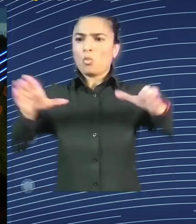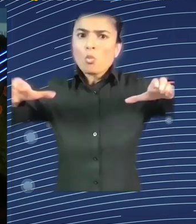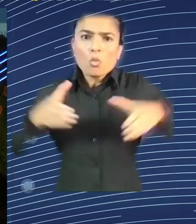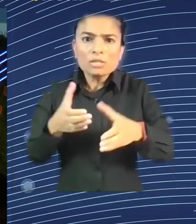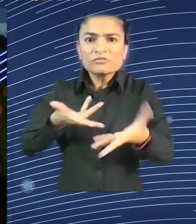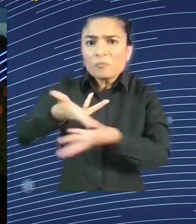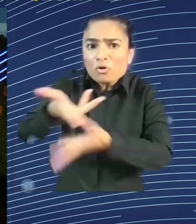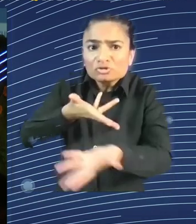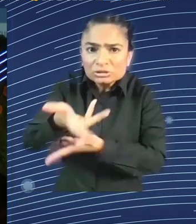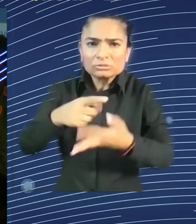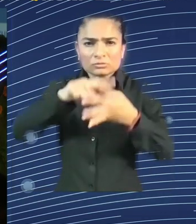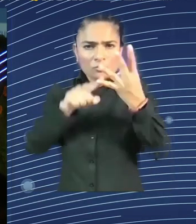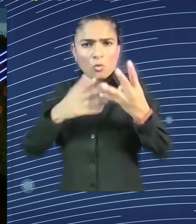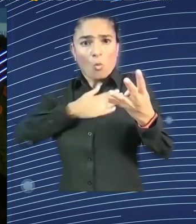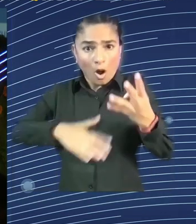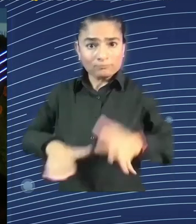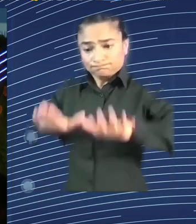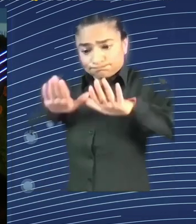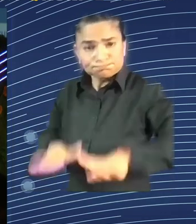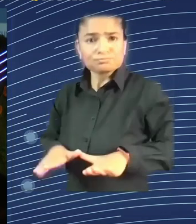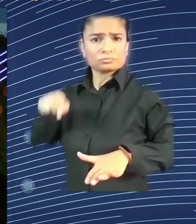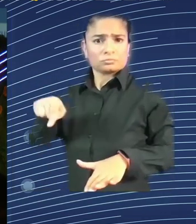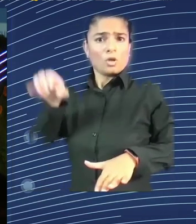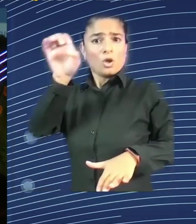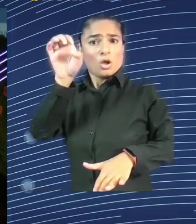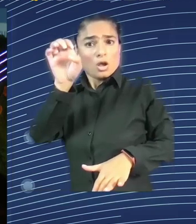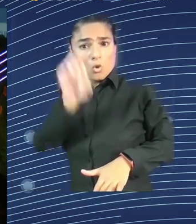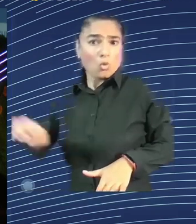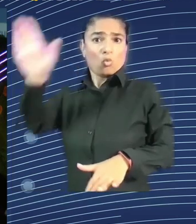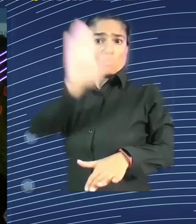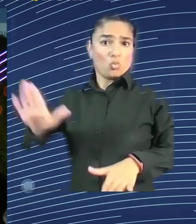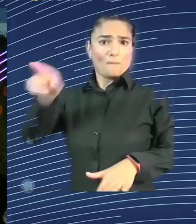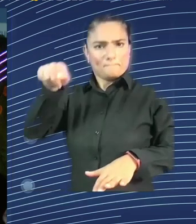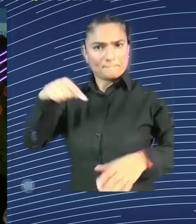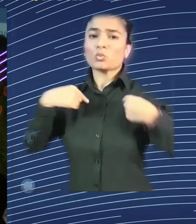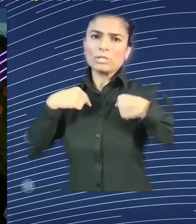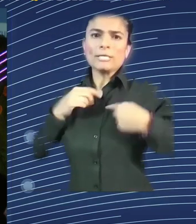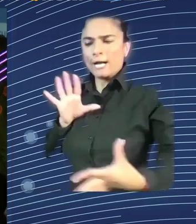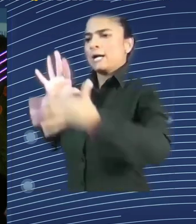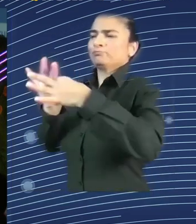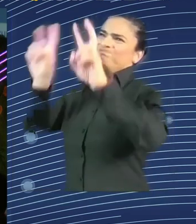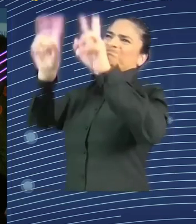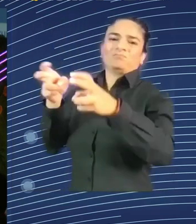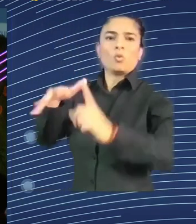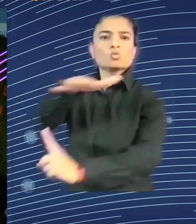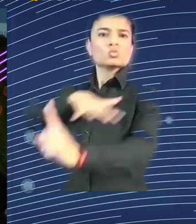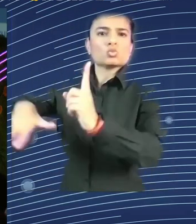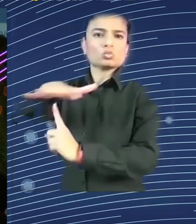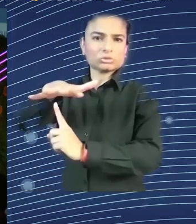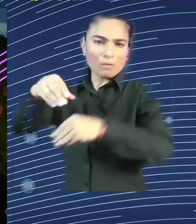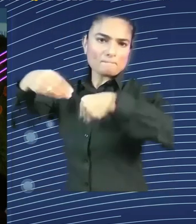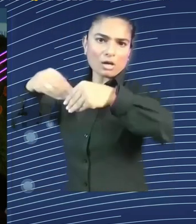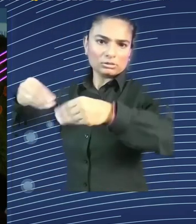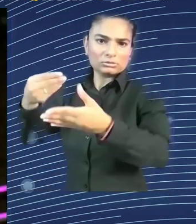is the challenge that we integrate this dimension into our model and make sure that